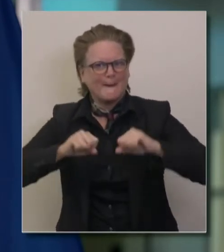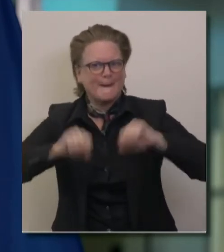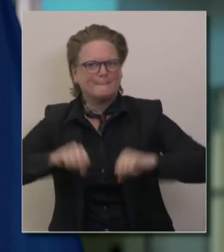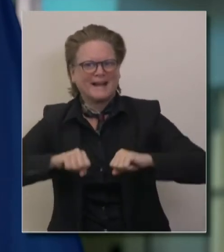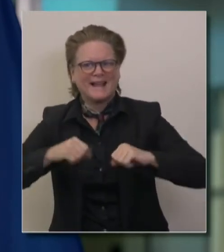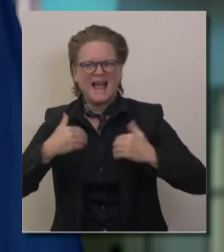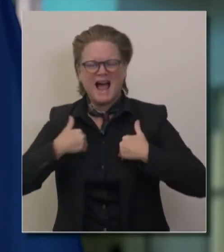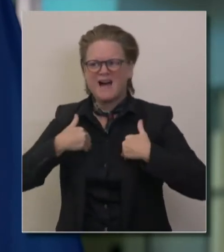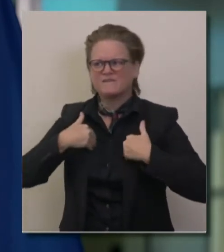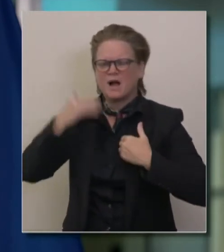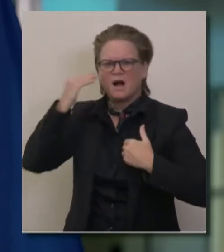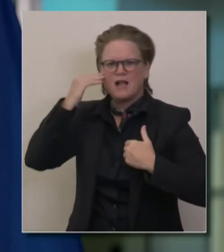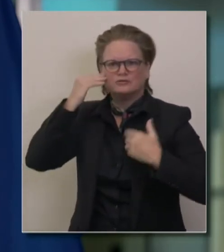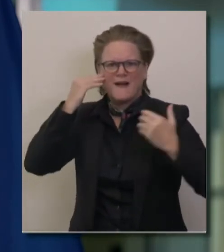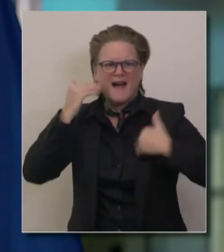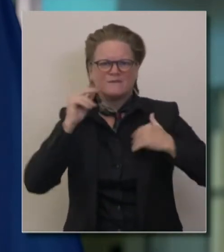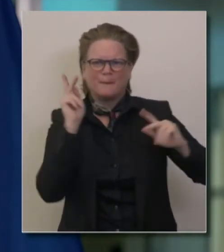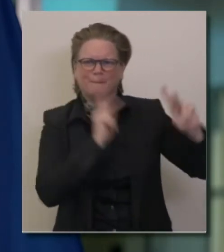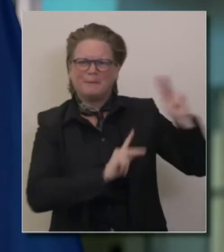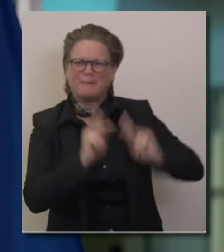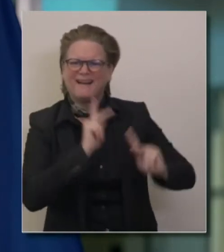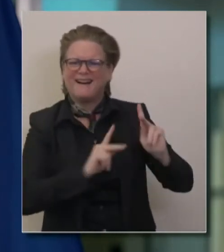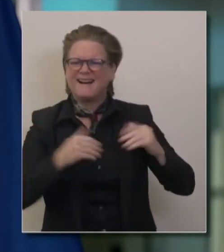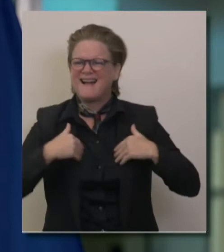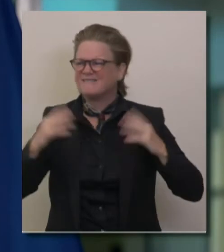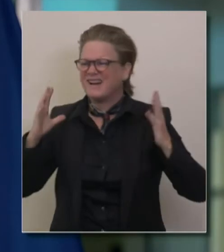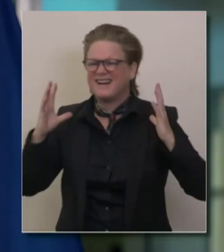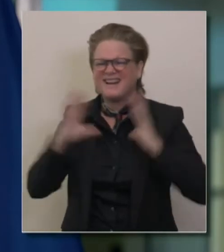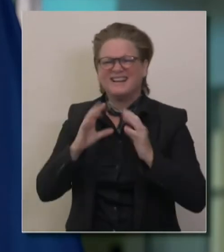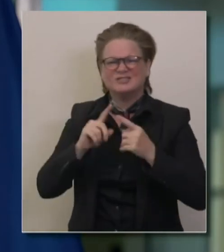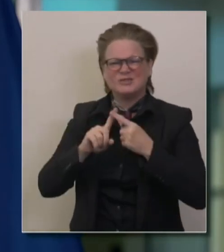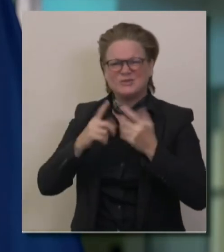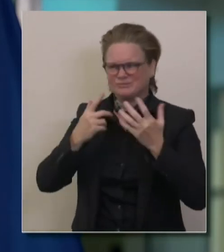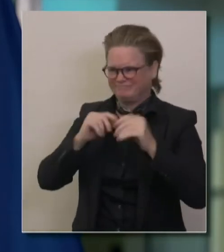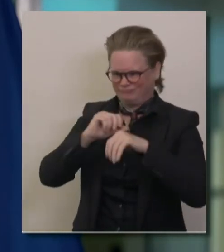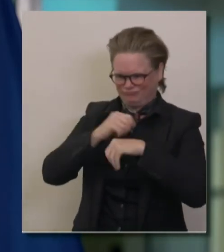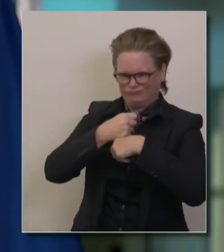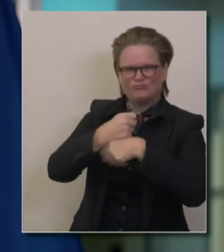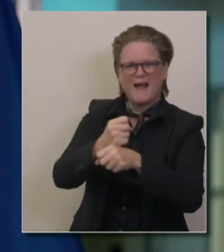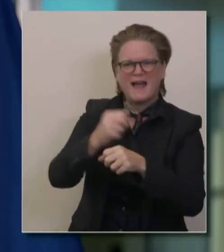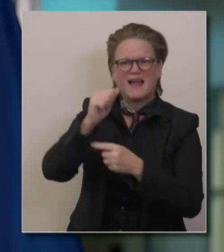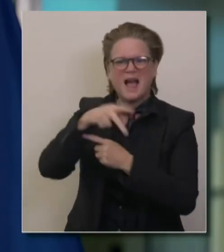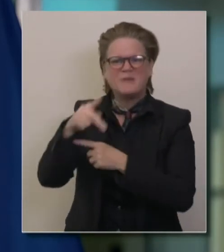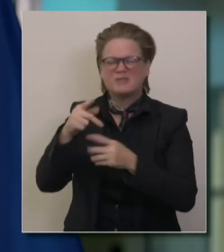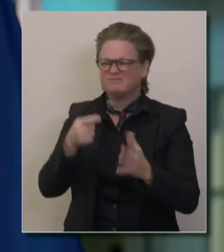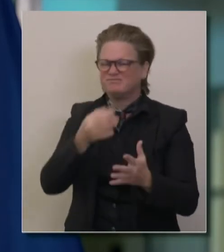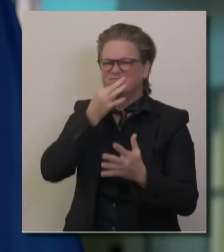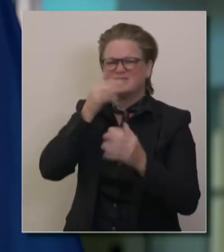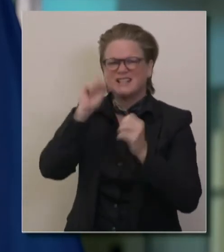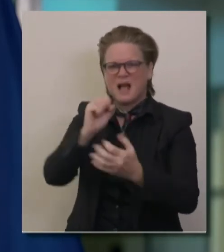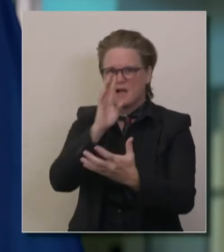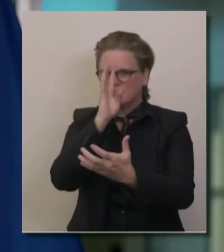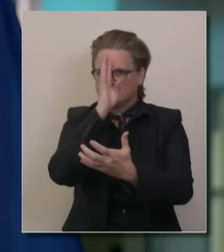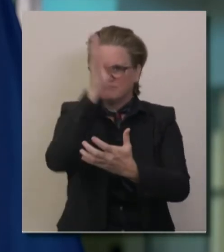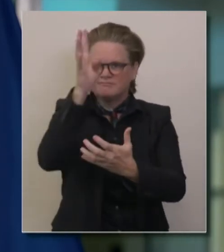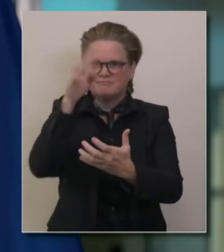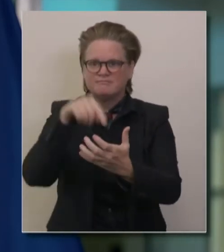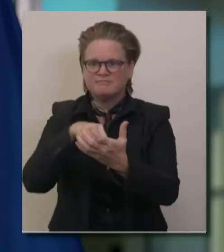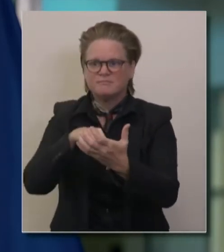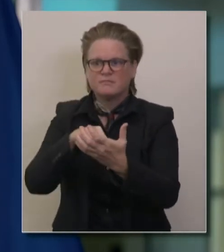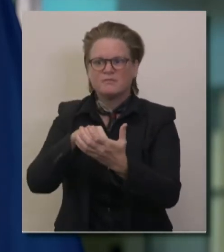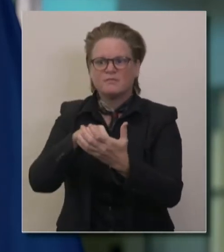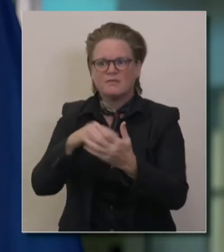have of the effectiveness, uh, of these apps, uh, that we can see some adaptation. But again, I,